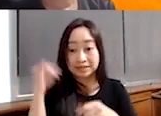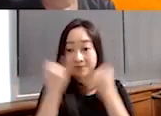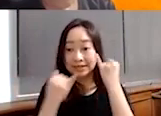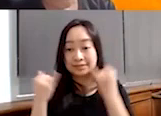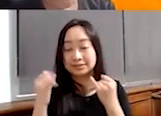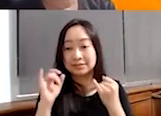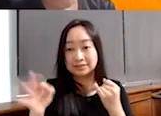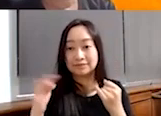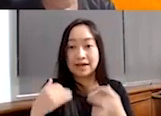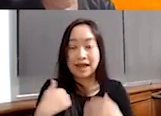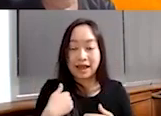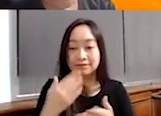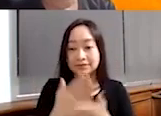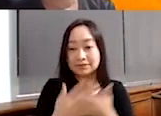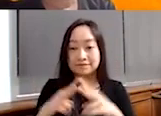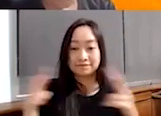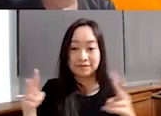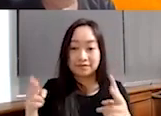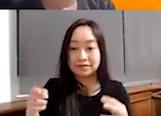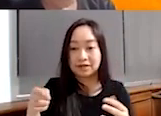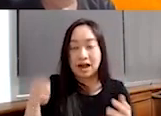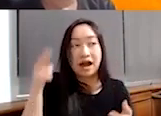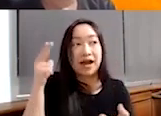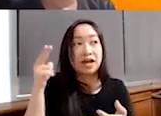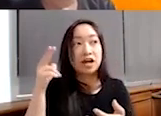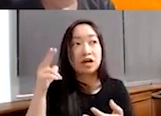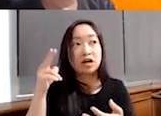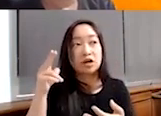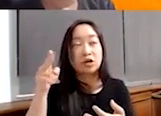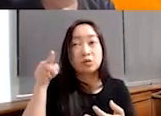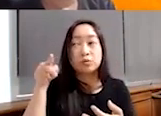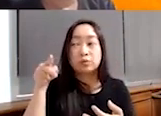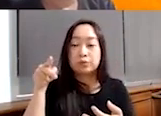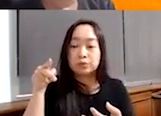have some very high ratio or